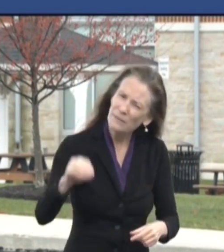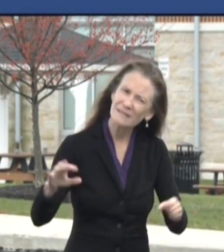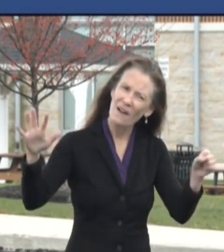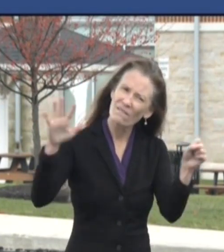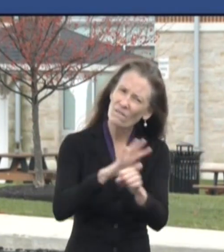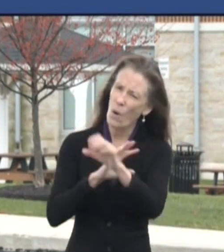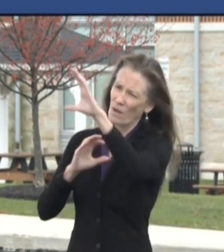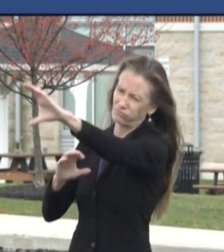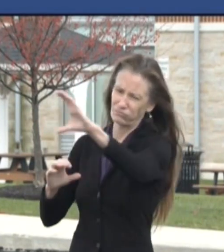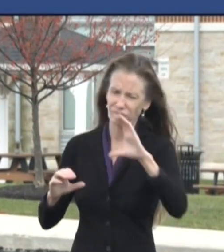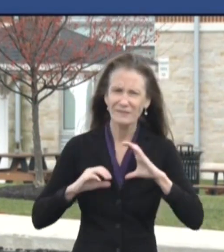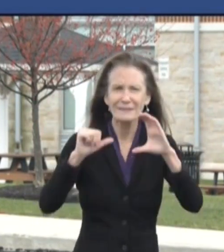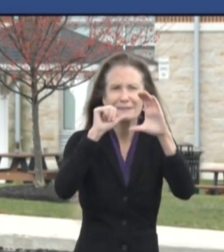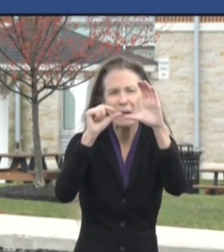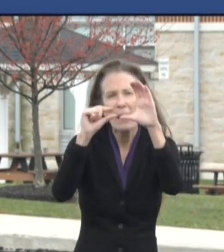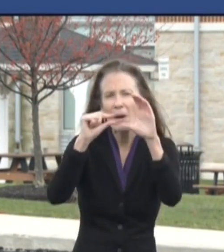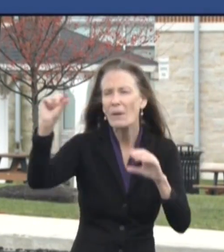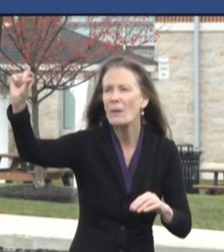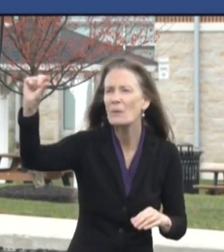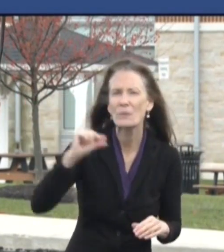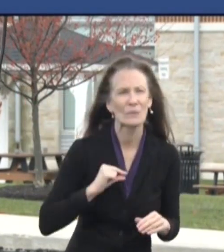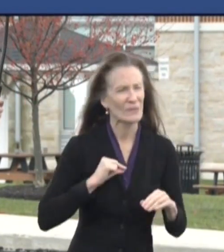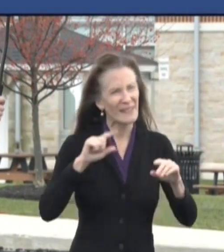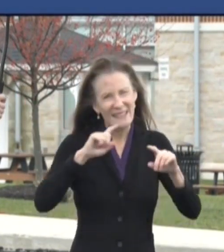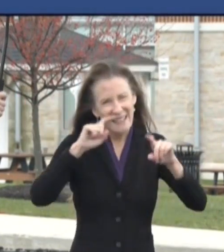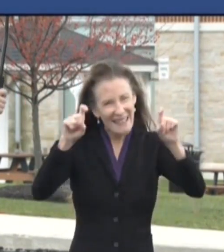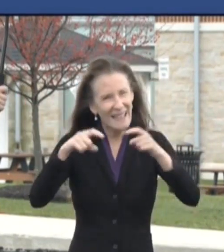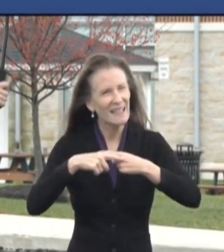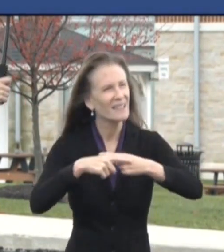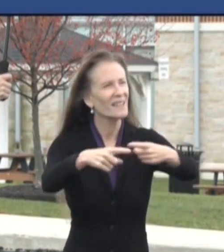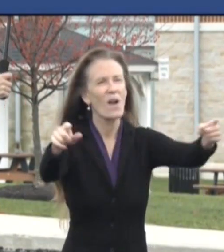and benefits for National Guard members and their families.